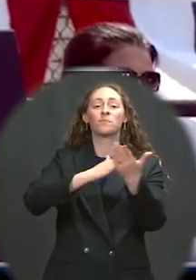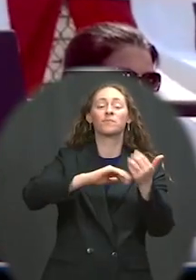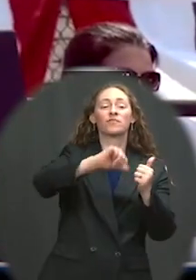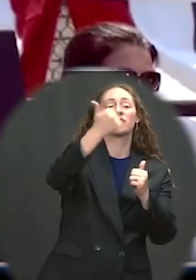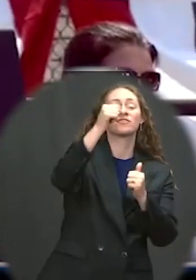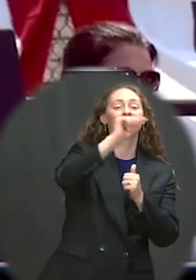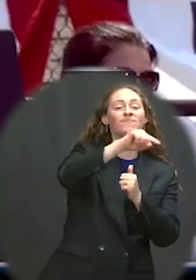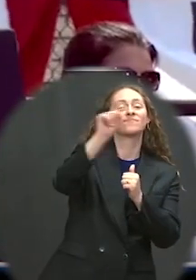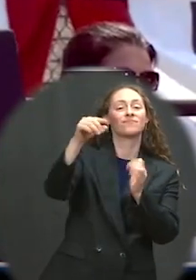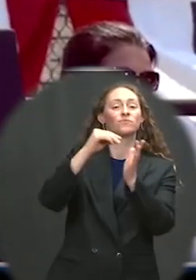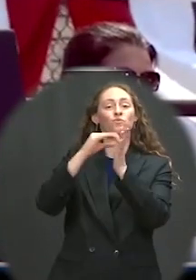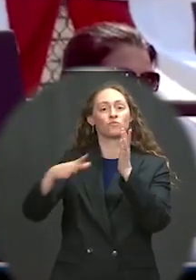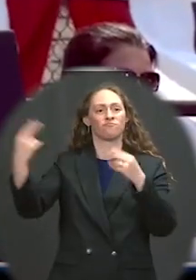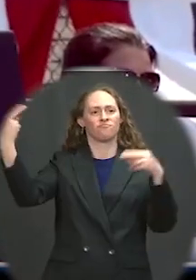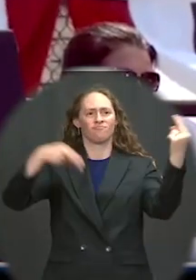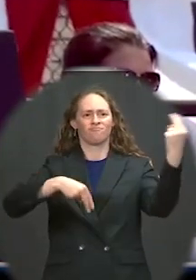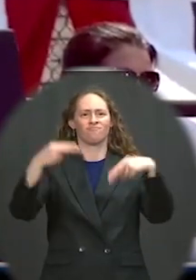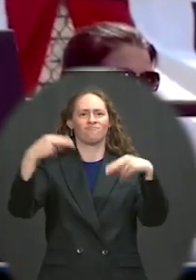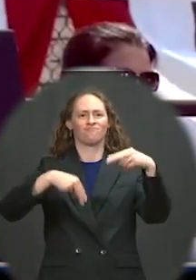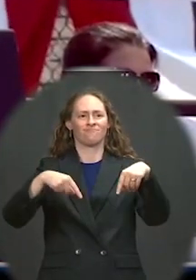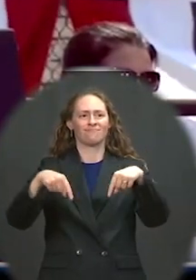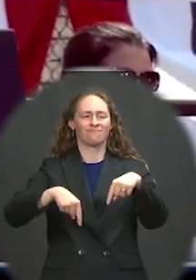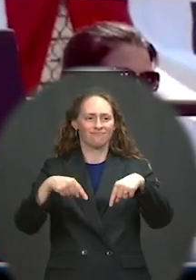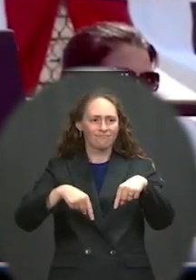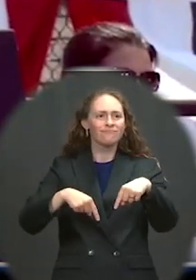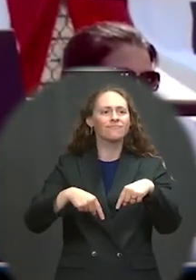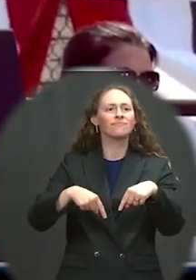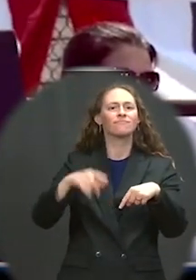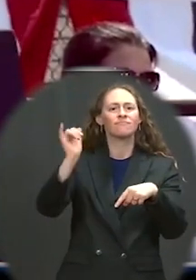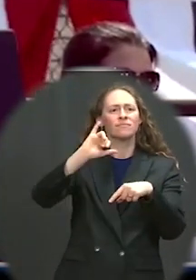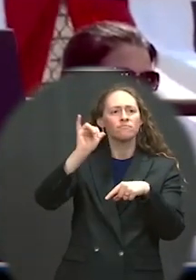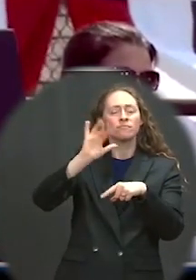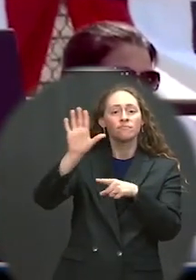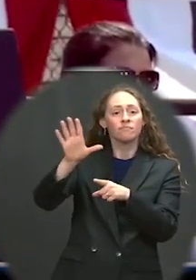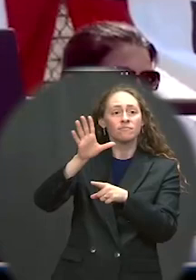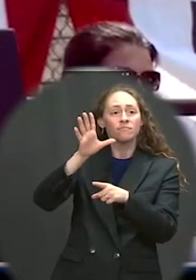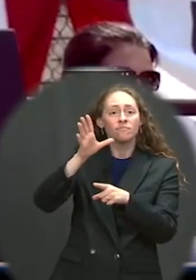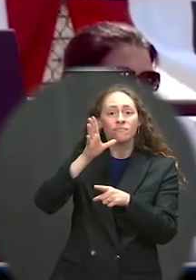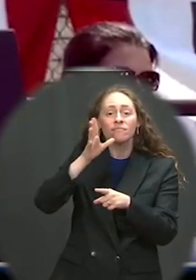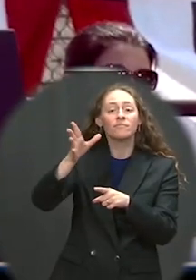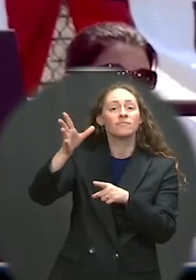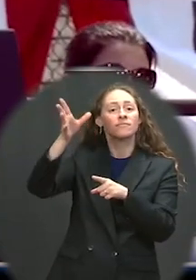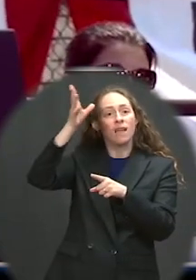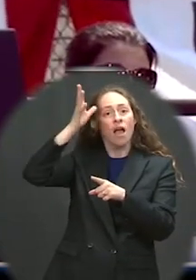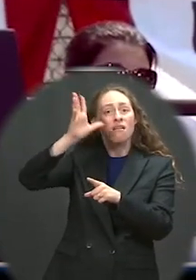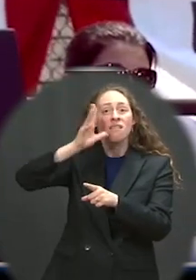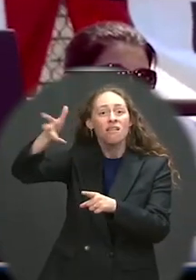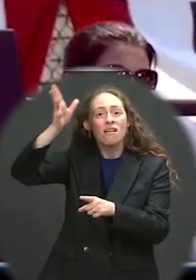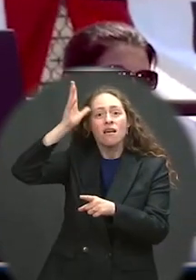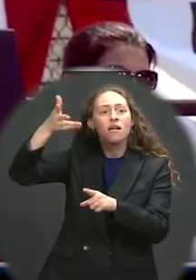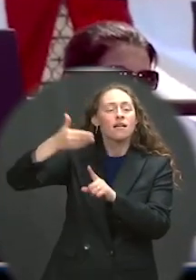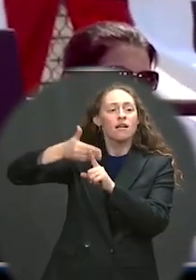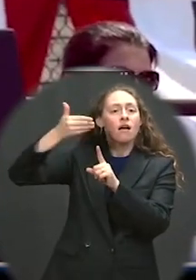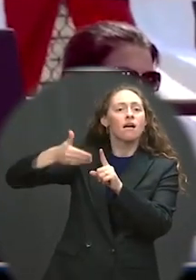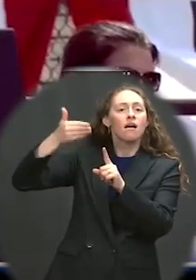mother, father, uncle, and grandfather. Well, Cadet Tidd, there's a seat on Air Force One if you have to get home.